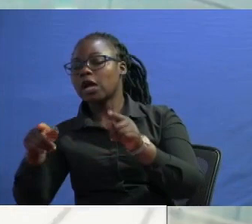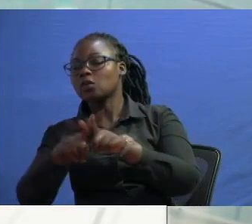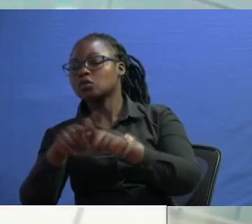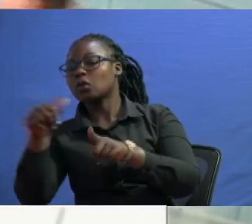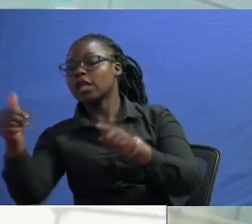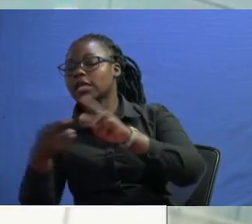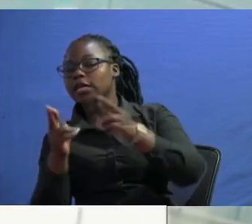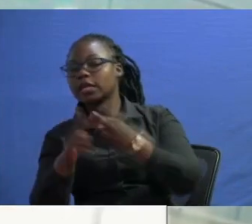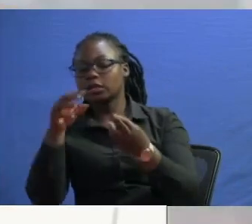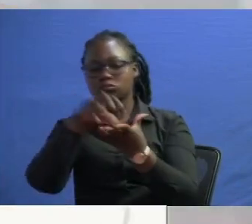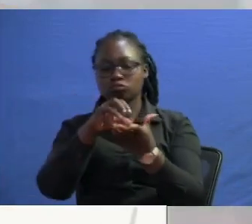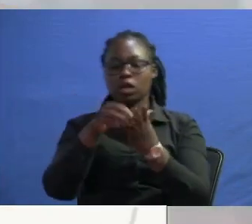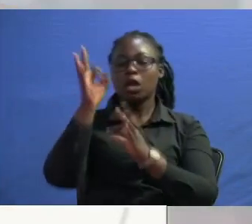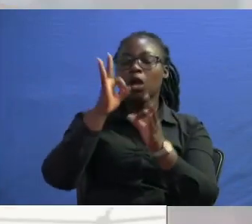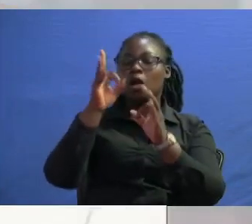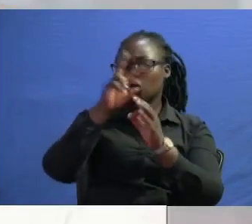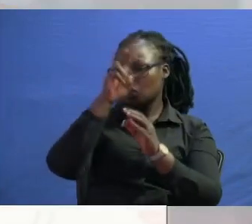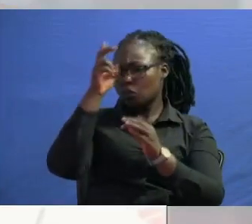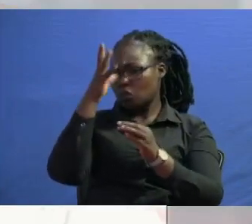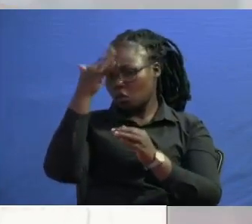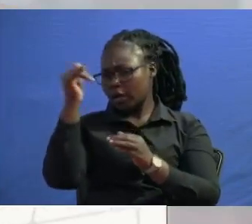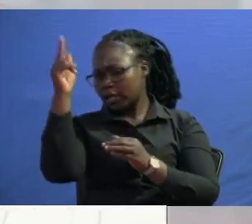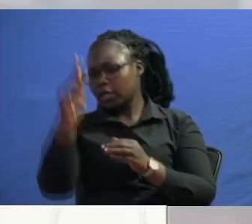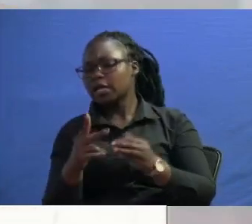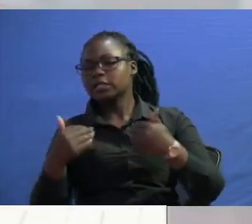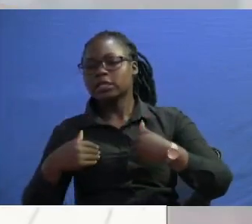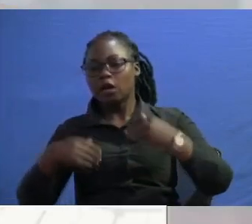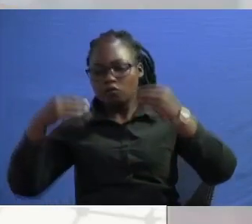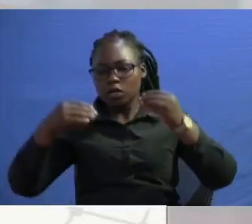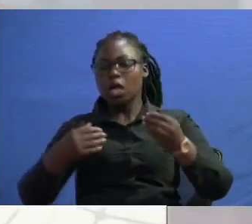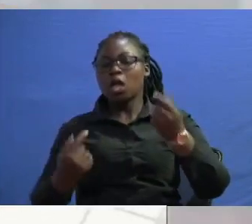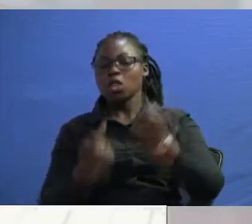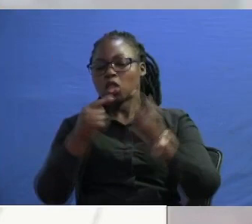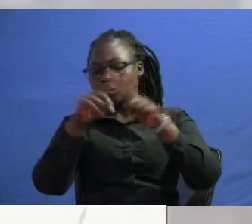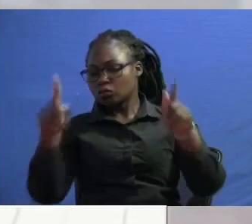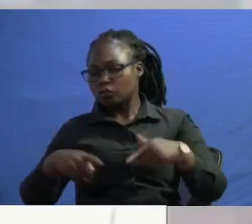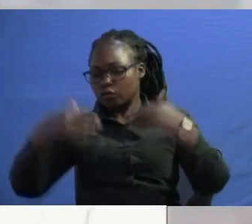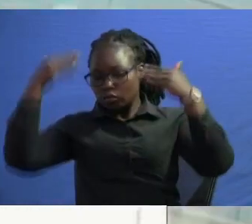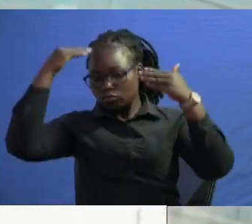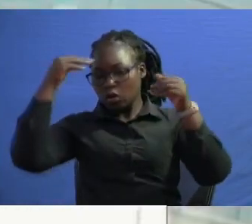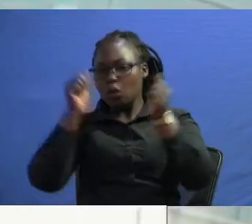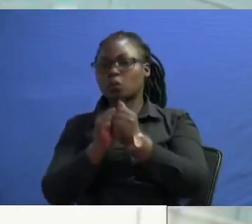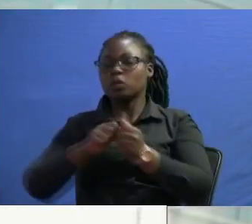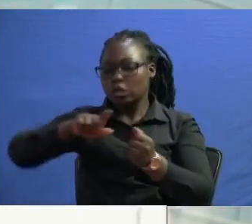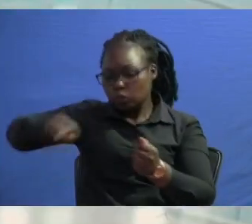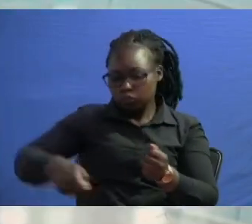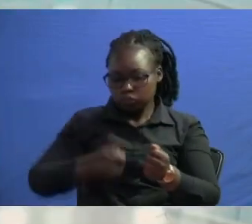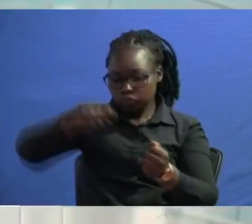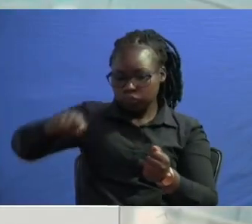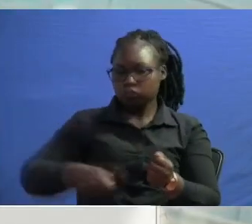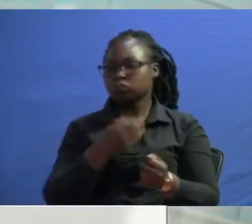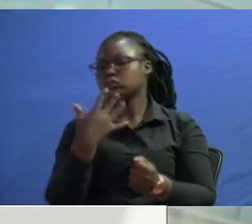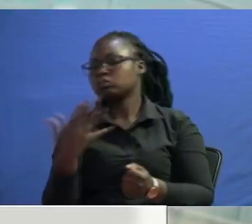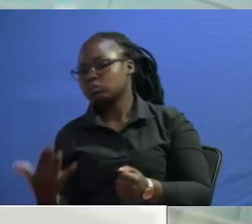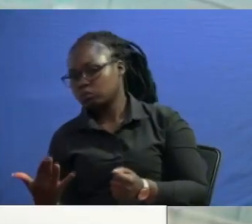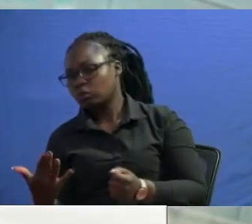look at where they have brought why kenyans went off the street with suvurias on their heads with with with cooking sticks on their hands they